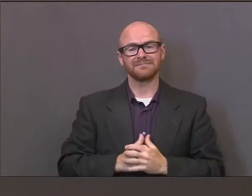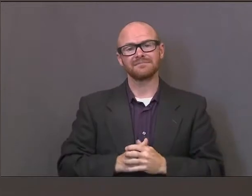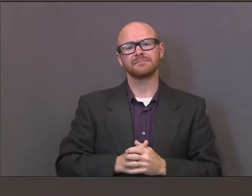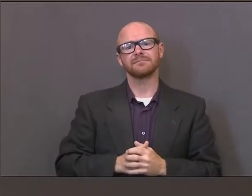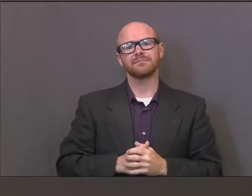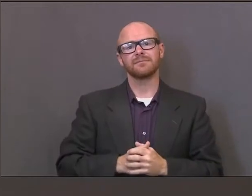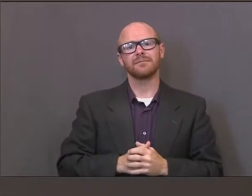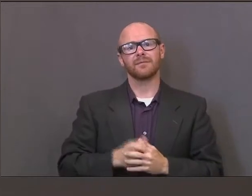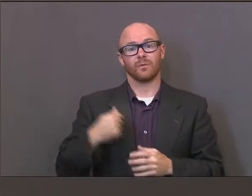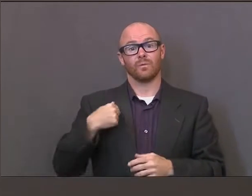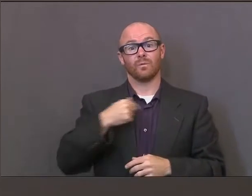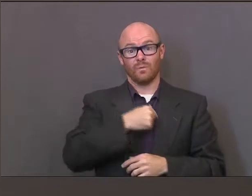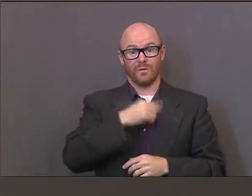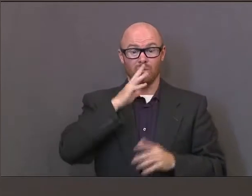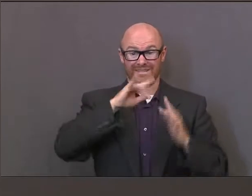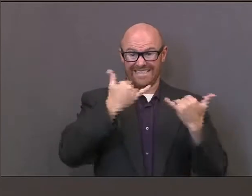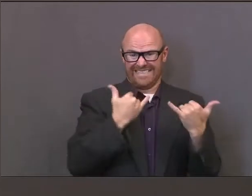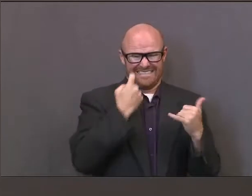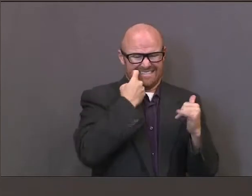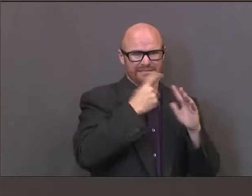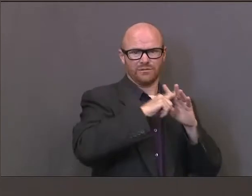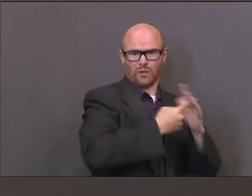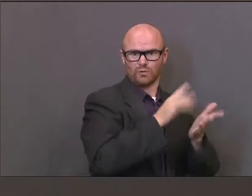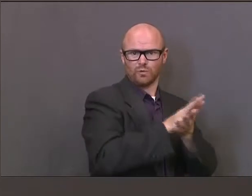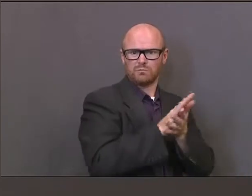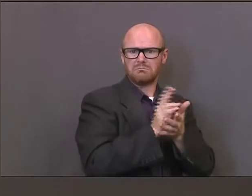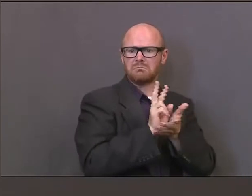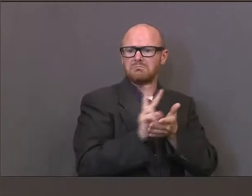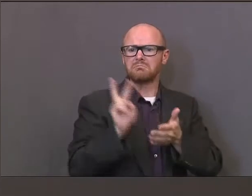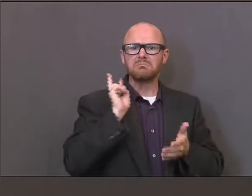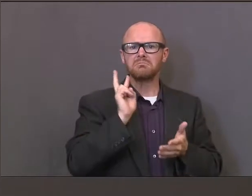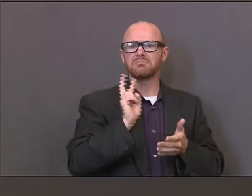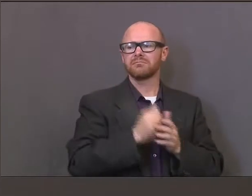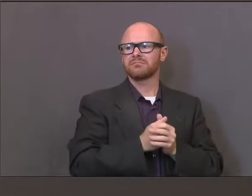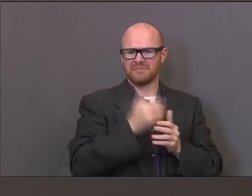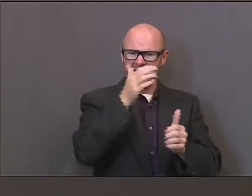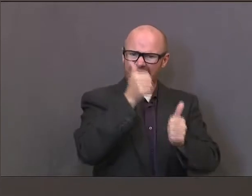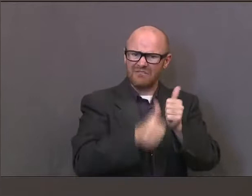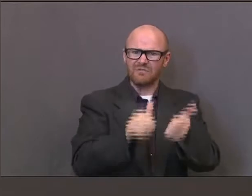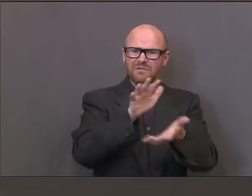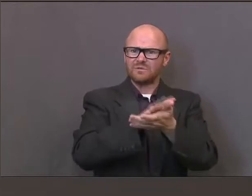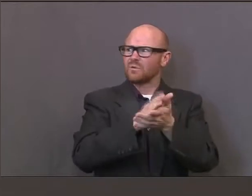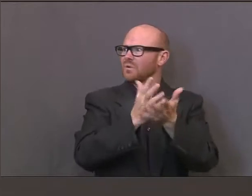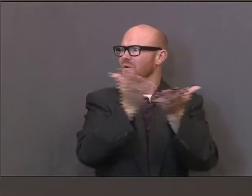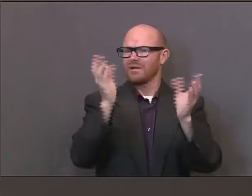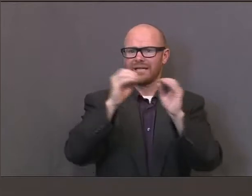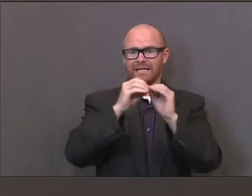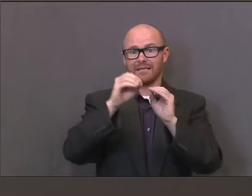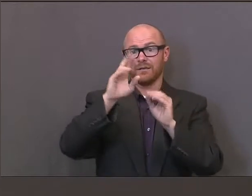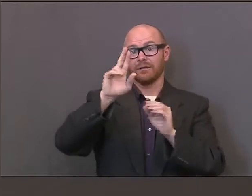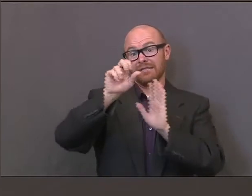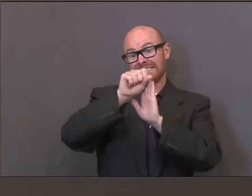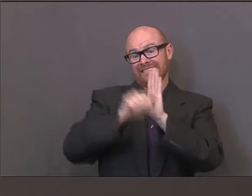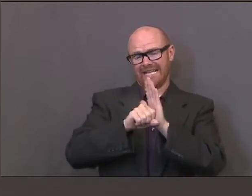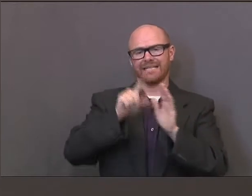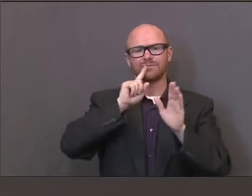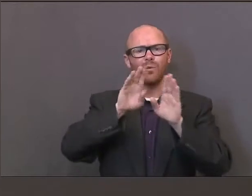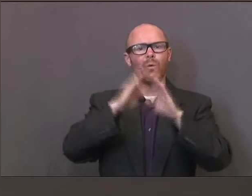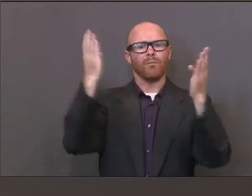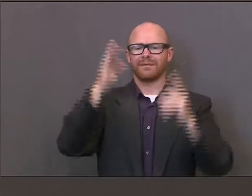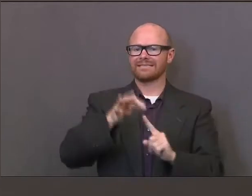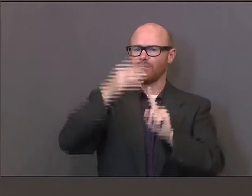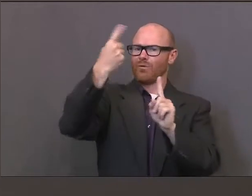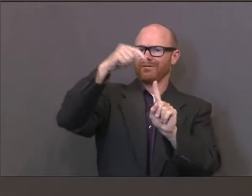Not only do we start school, and that's happened already in virtually every school district except for Salt Lake City, I think, is open in some form or